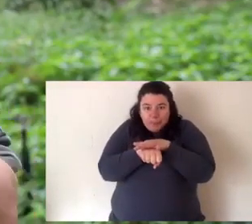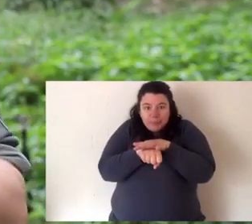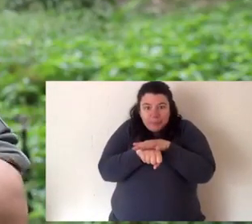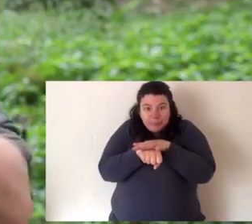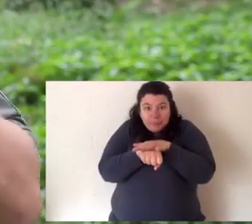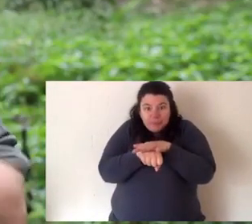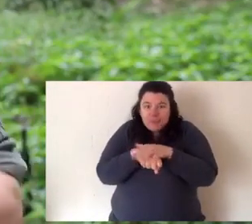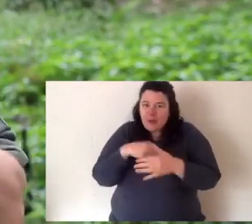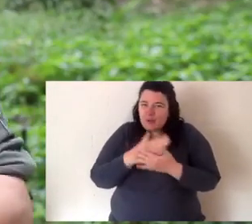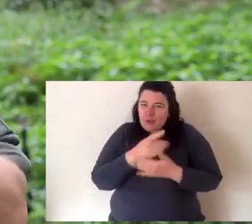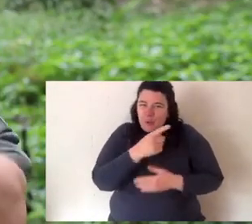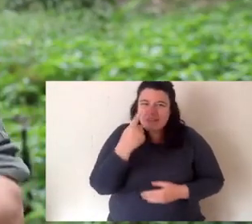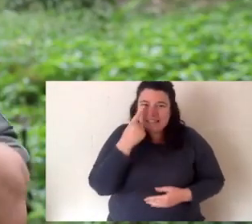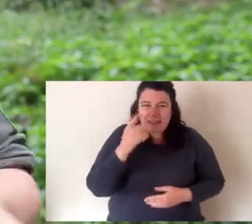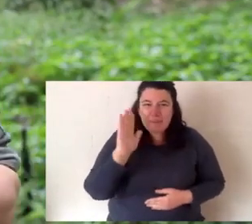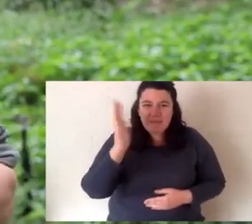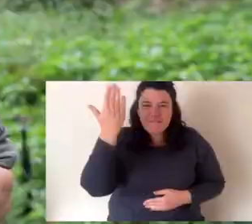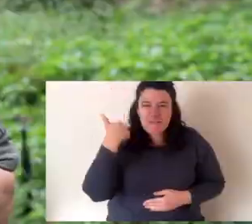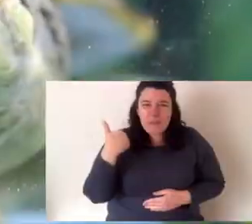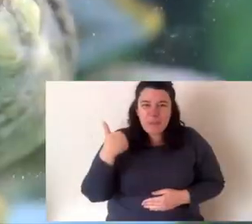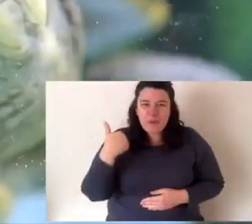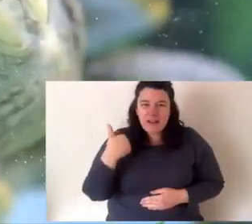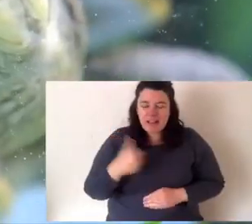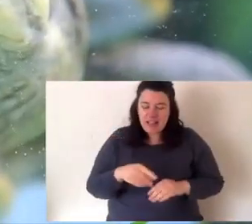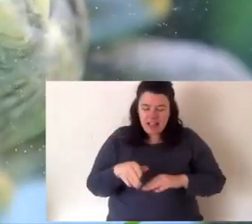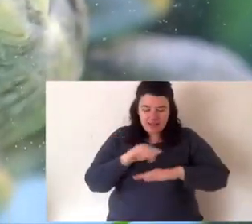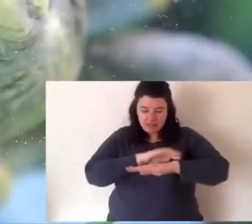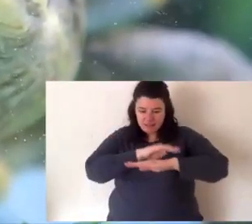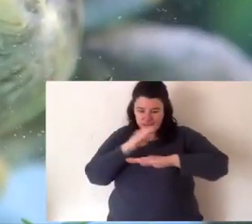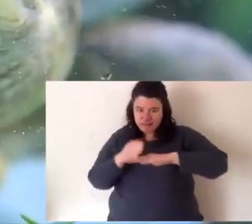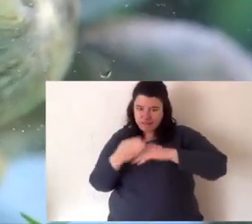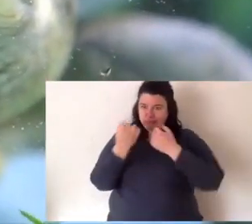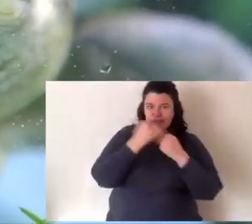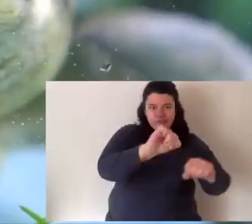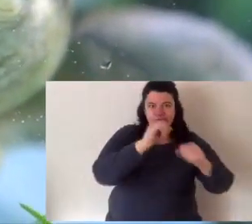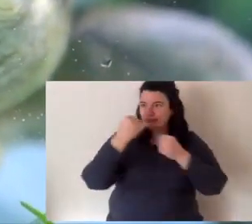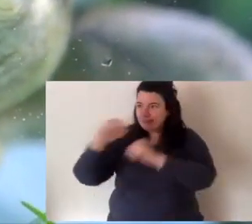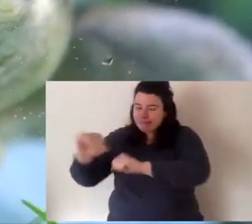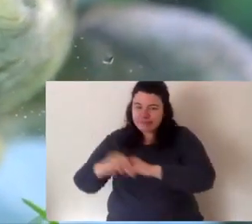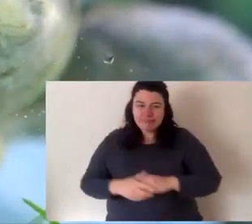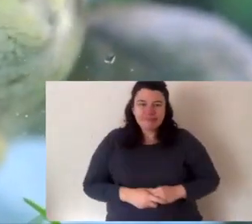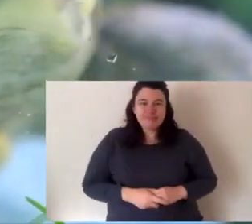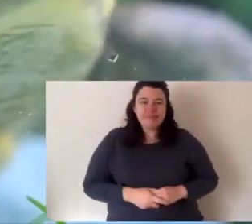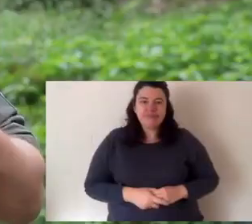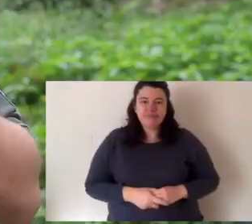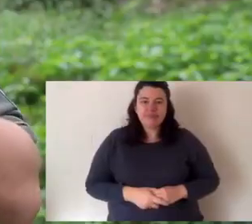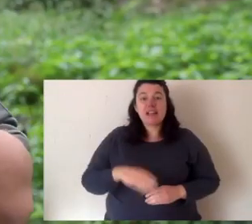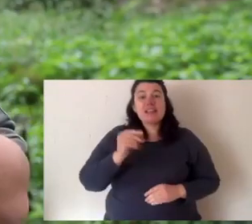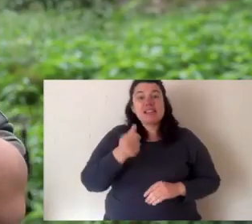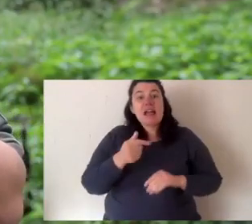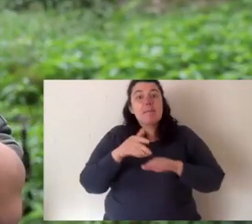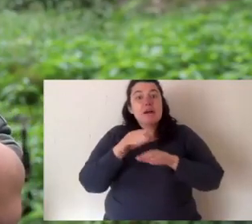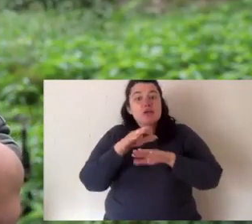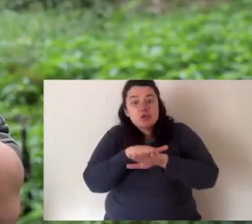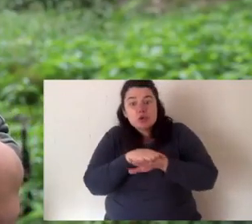And that shell is a really great defensive system. Now let's start with some of the features around their head. Now, some turtles have a couple of little